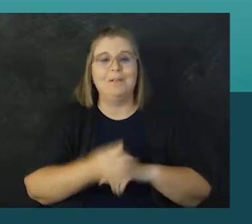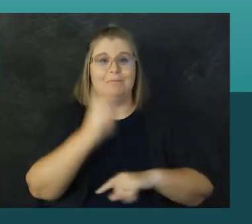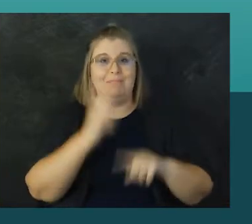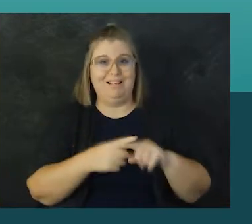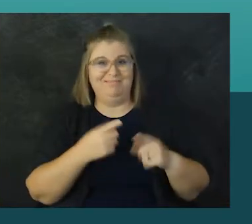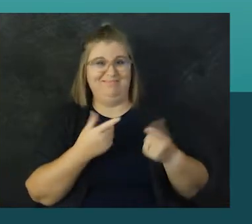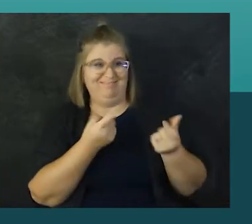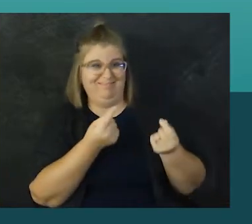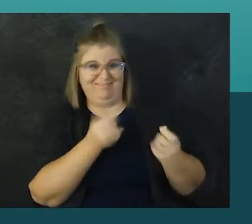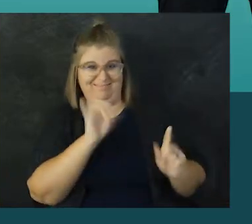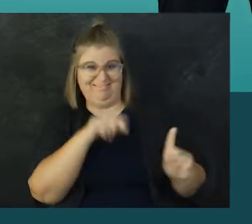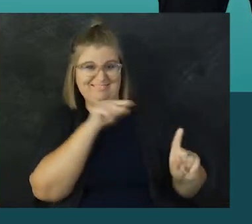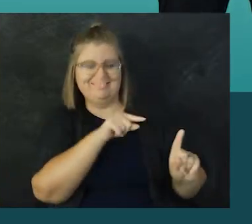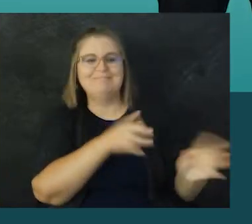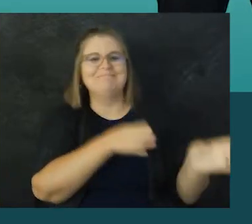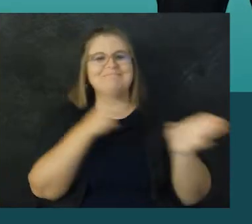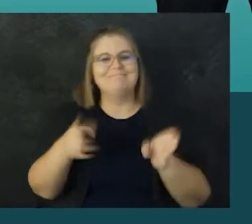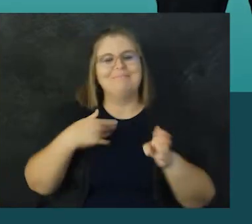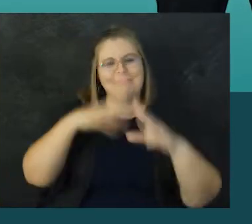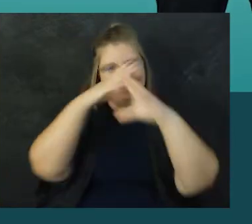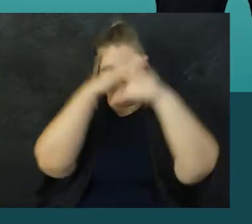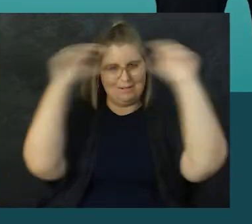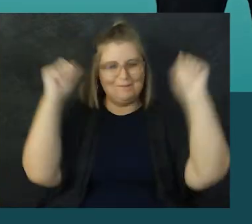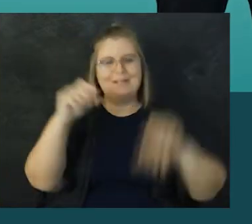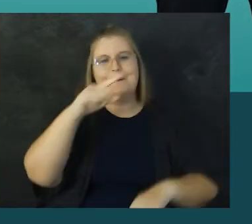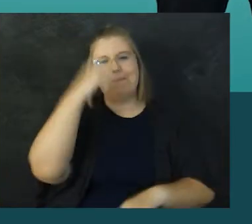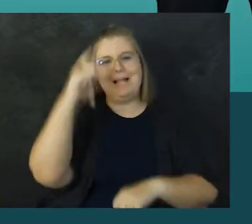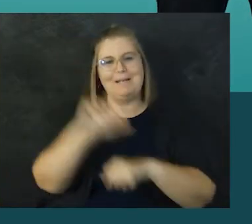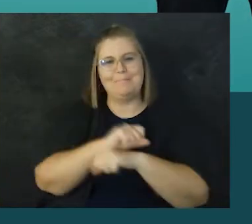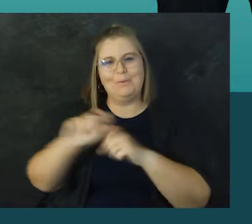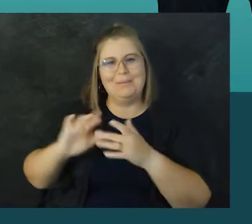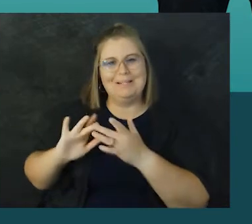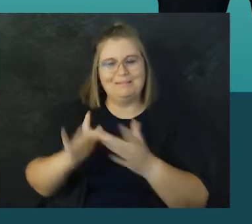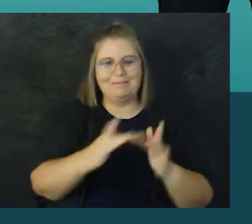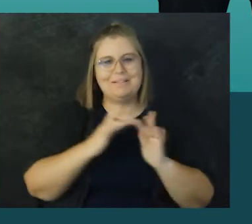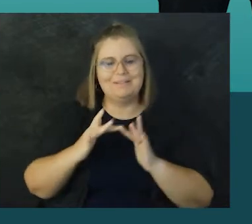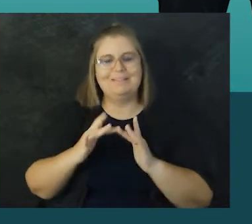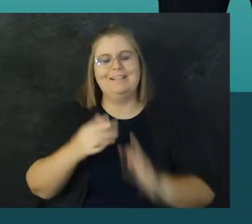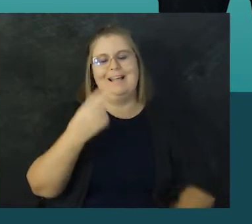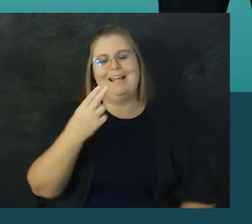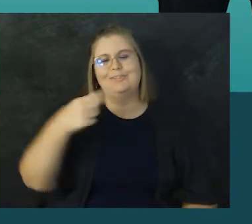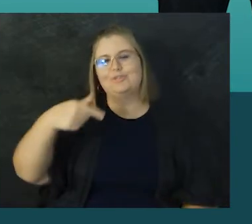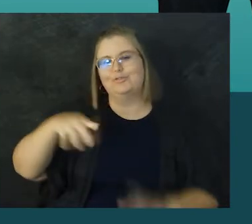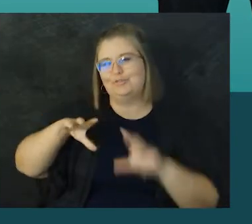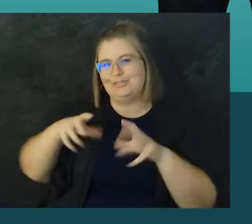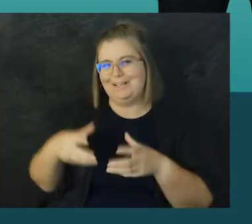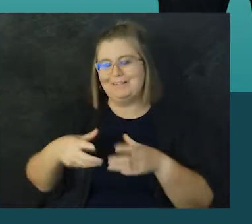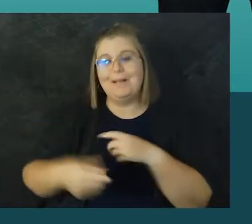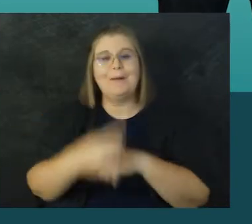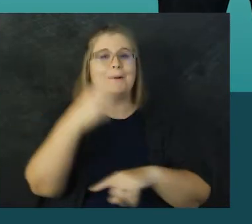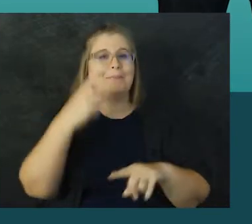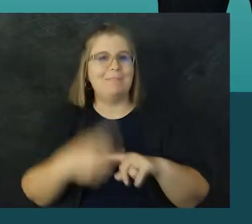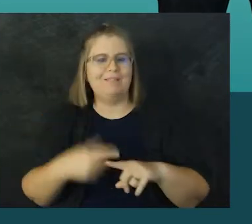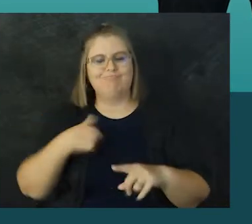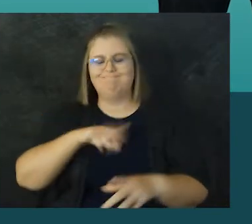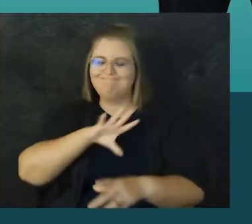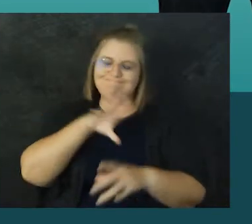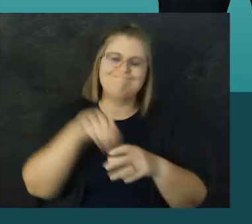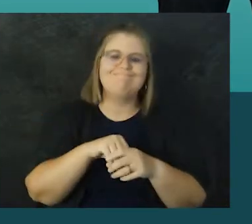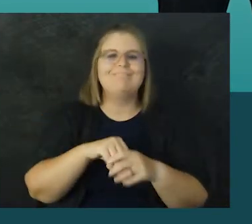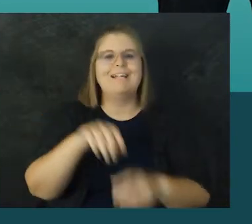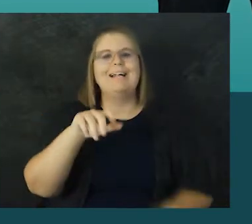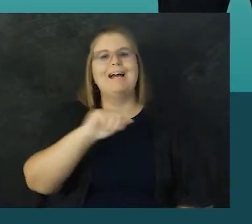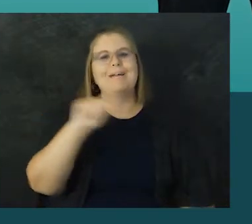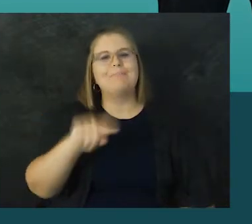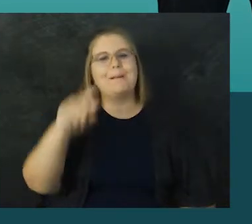imagined it would be. In addition to what I do with Amazon Business, I also serve as the president of the Black Employee Network HQ Chapter,